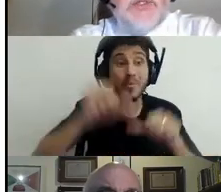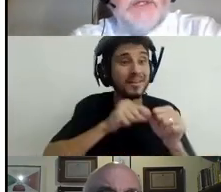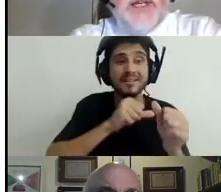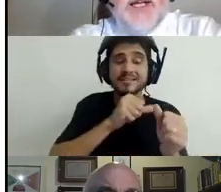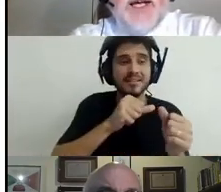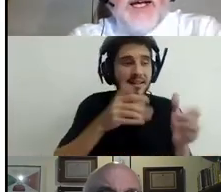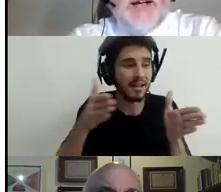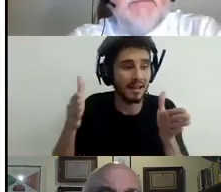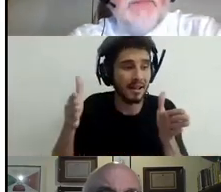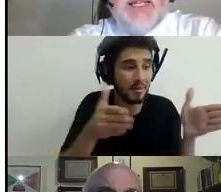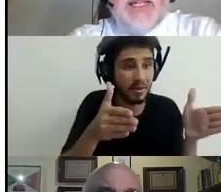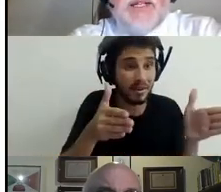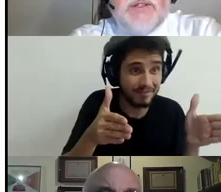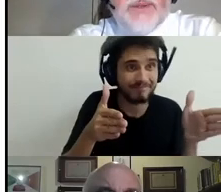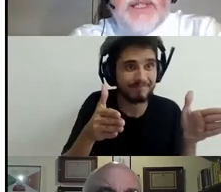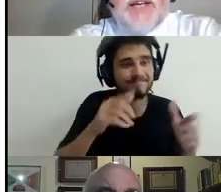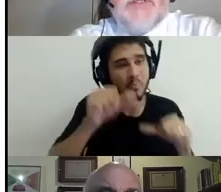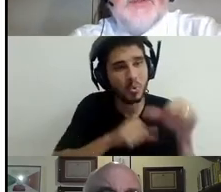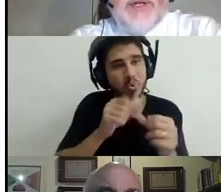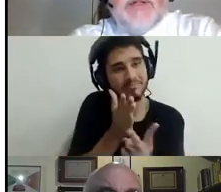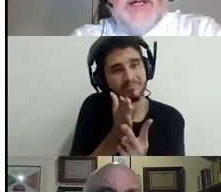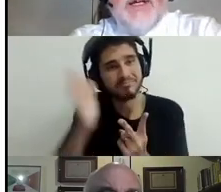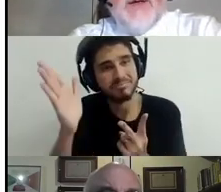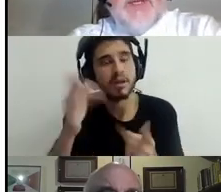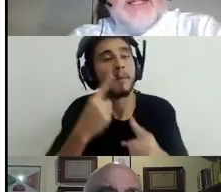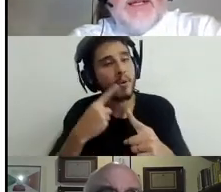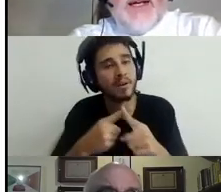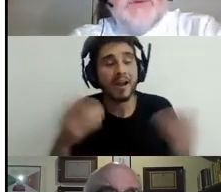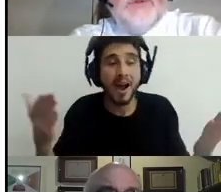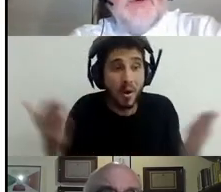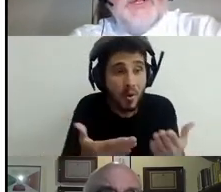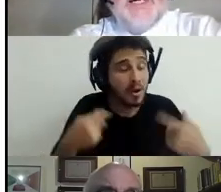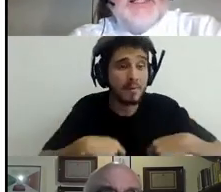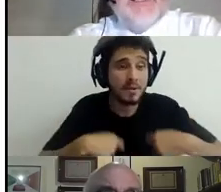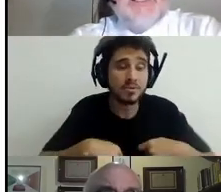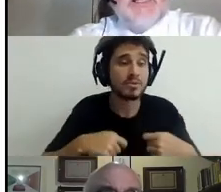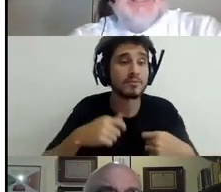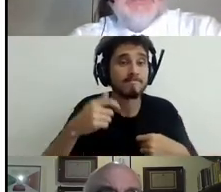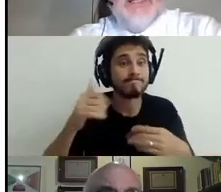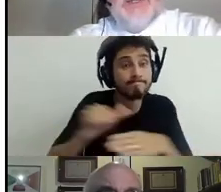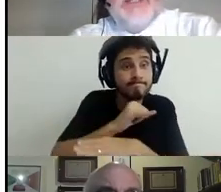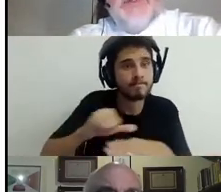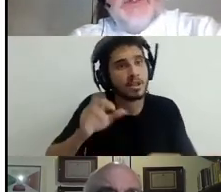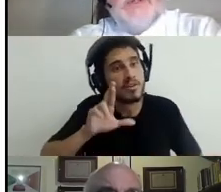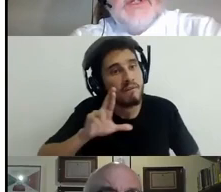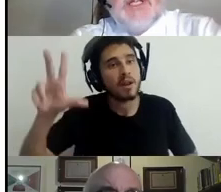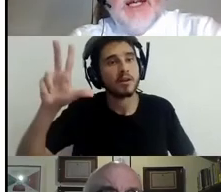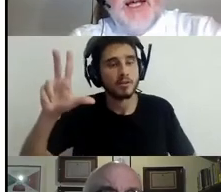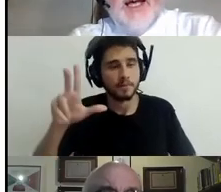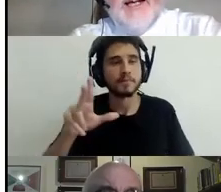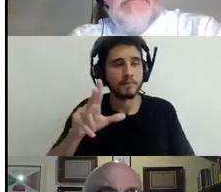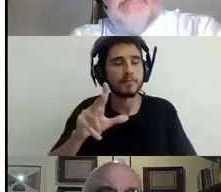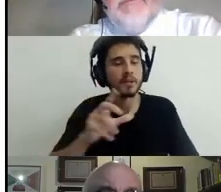education. Many countries have struggled with how to organize this in the best interest of students.